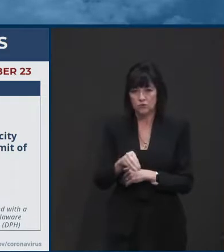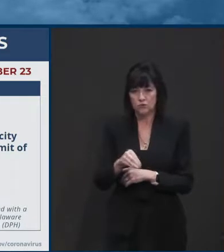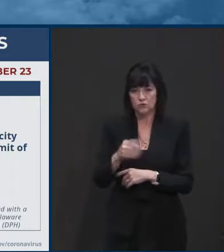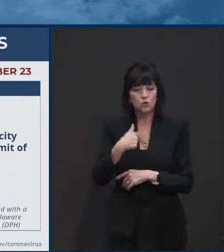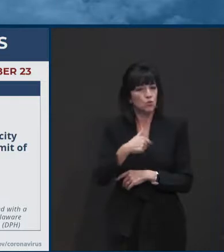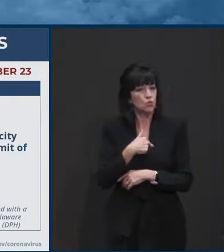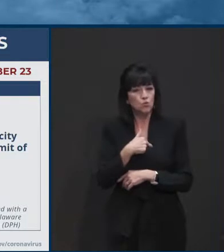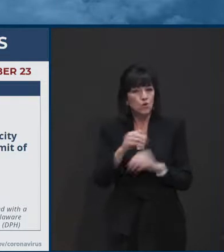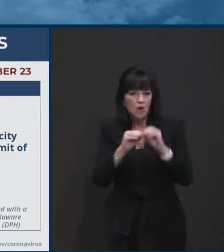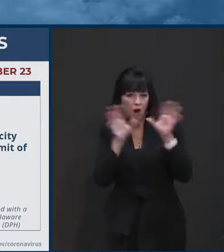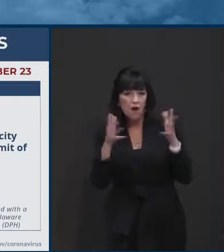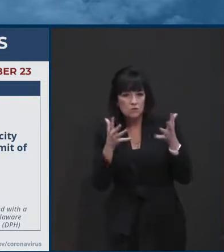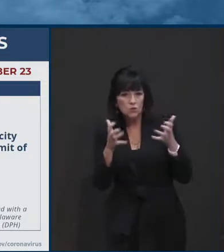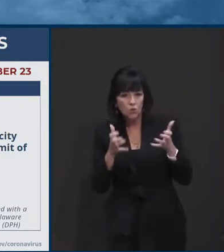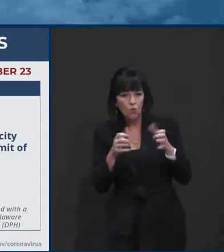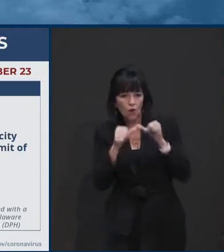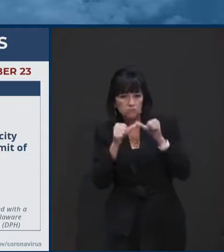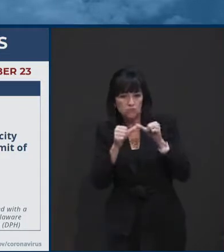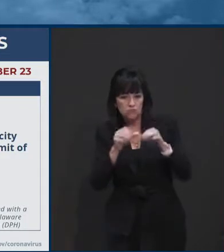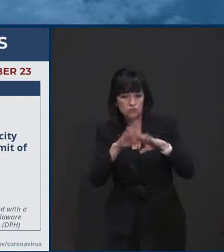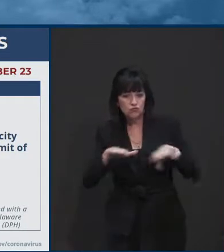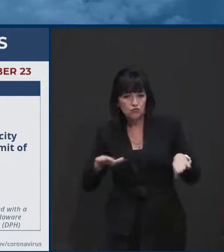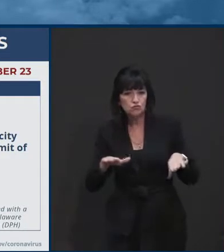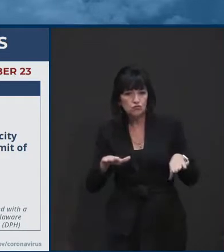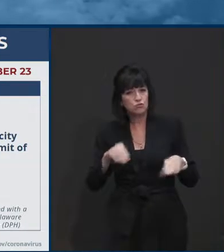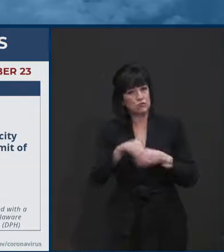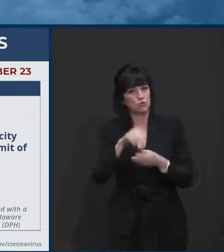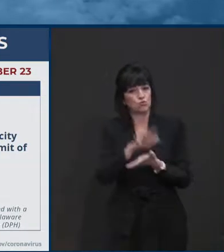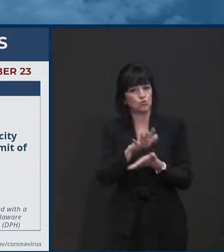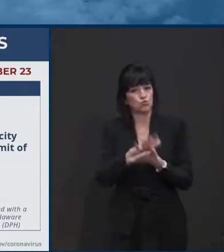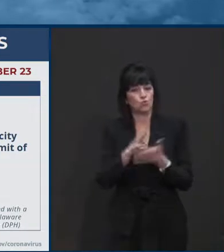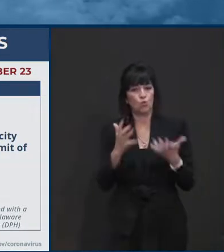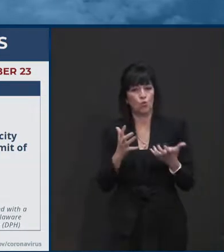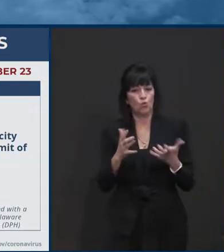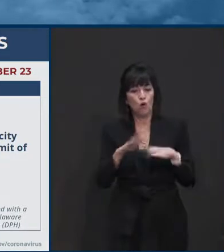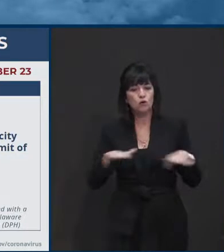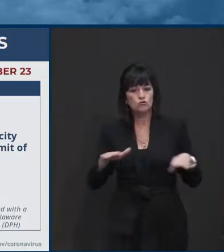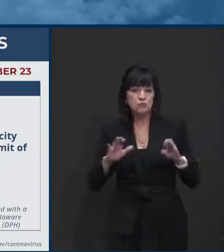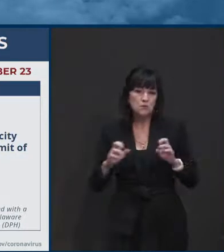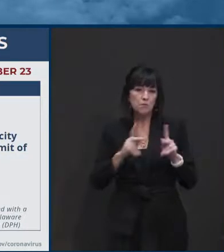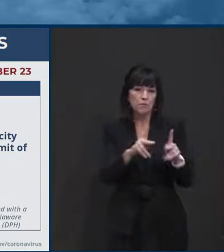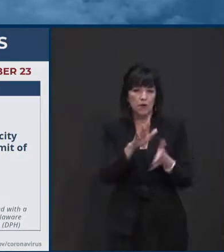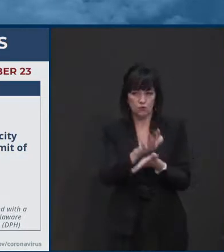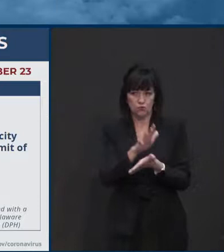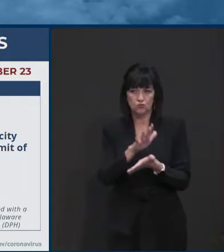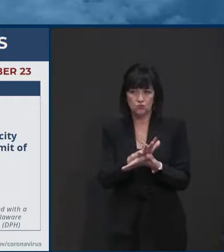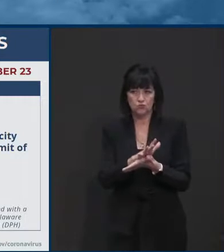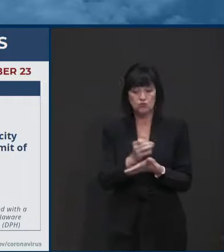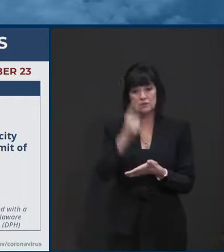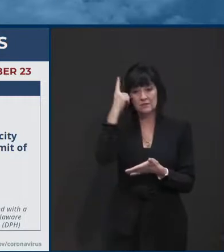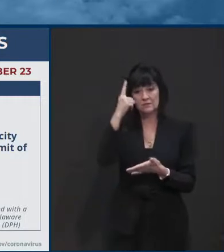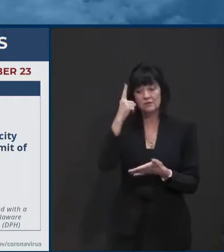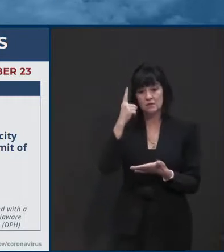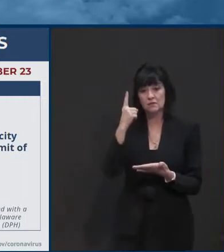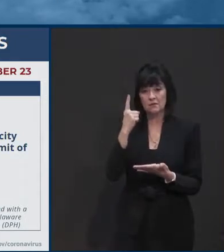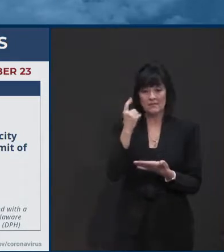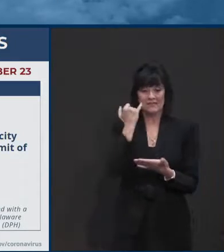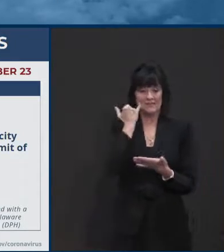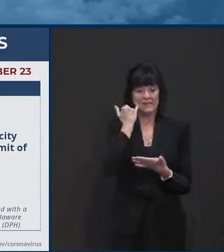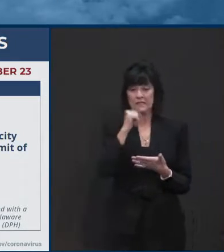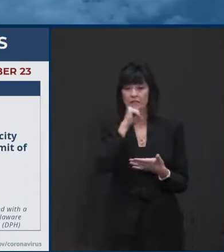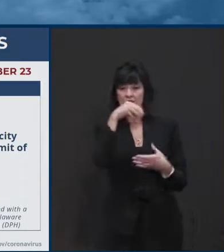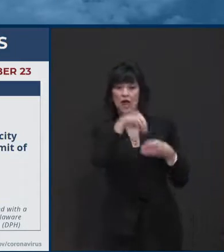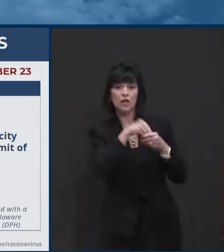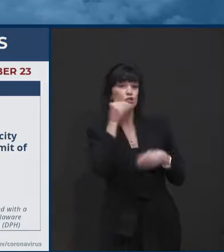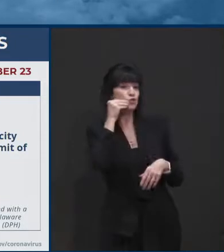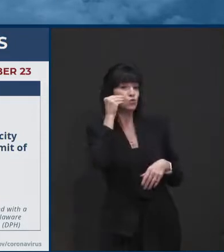children in school and get more children back in school. Indoor gatherings outside of the home, which include kind